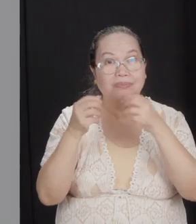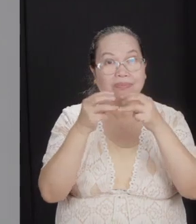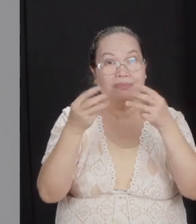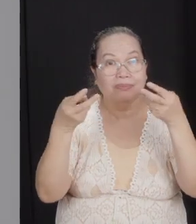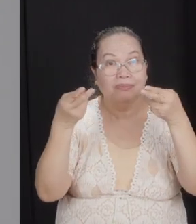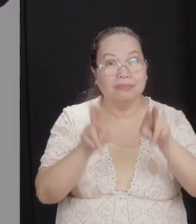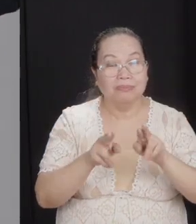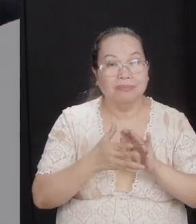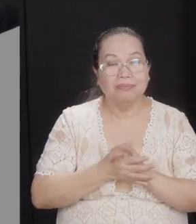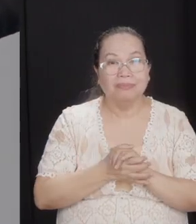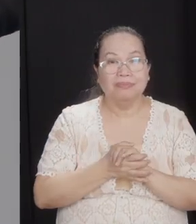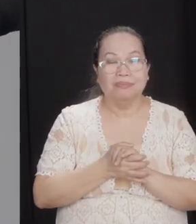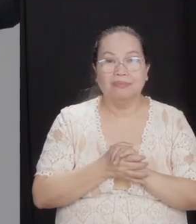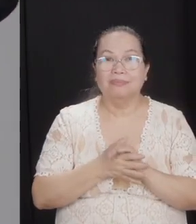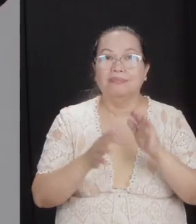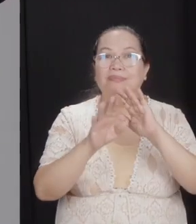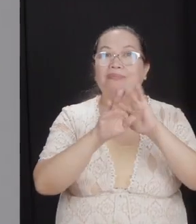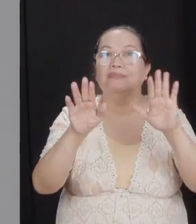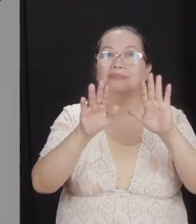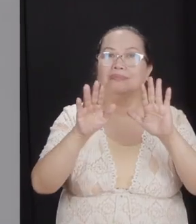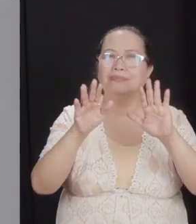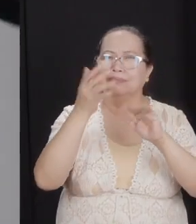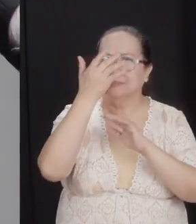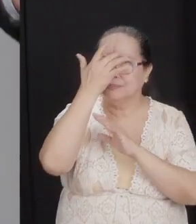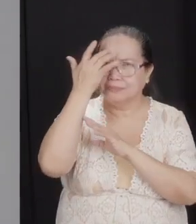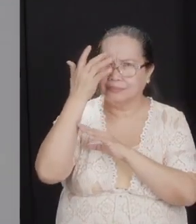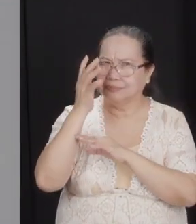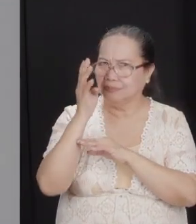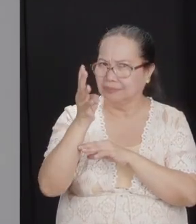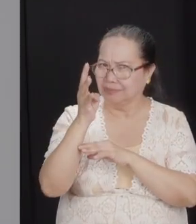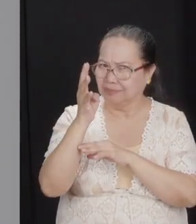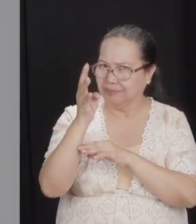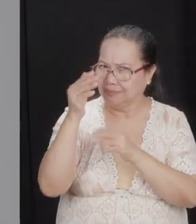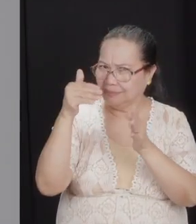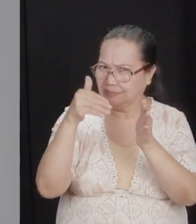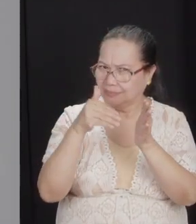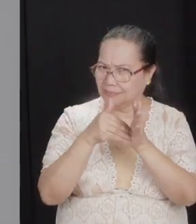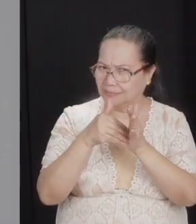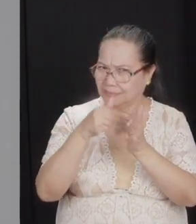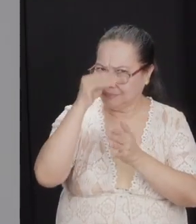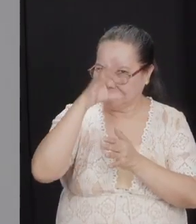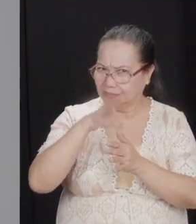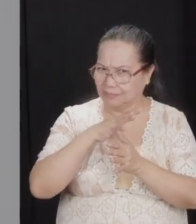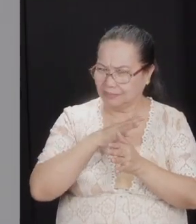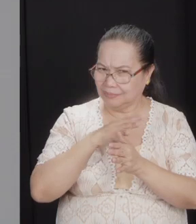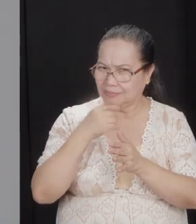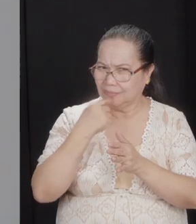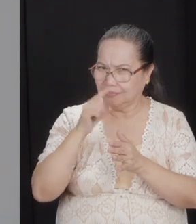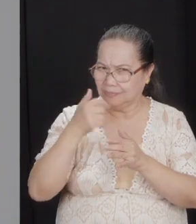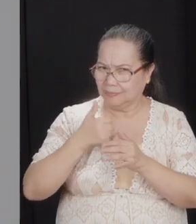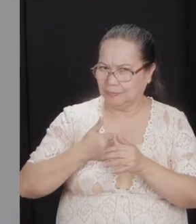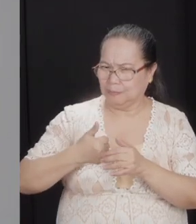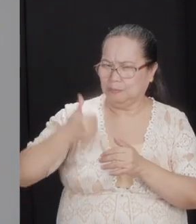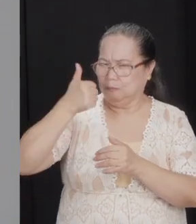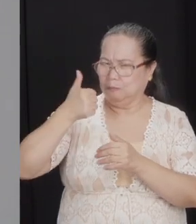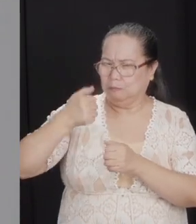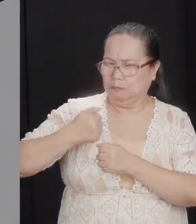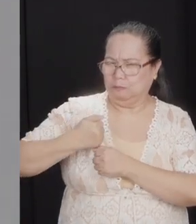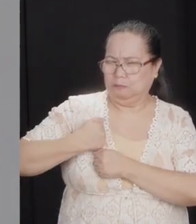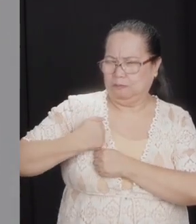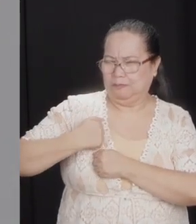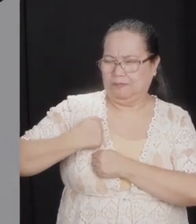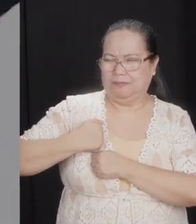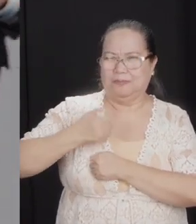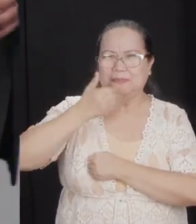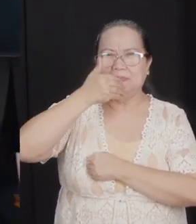been? Don't forget this 40,000 men who went back are the elite of the elite. They are the